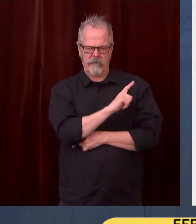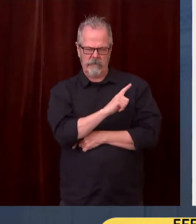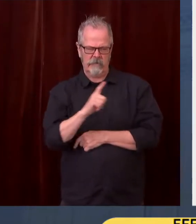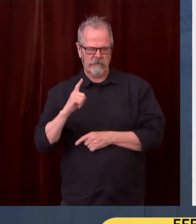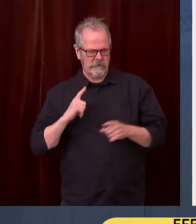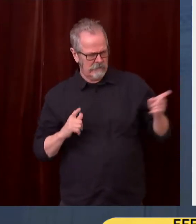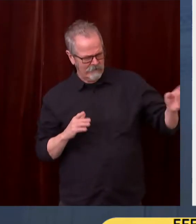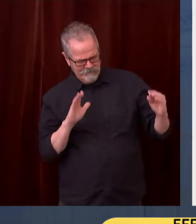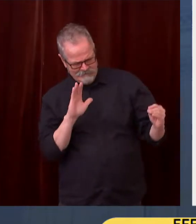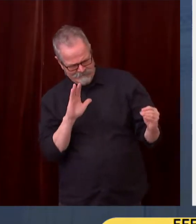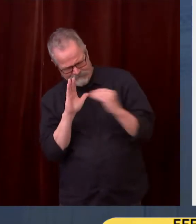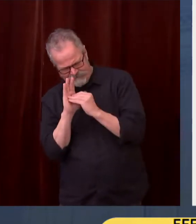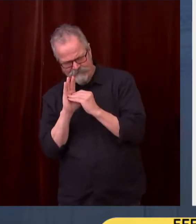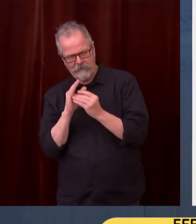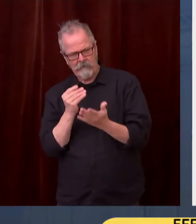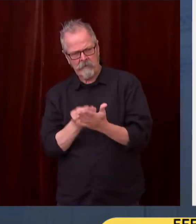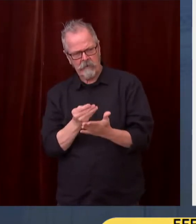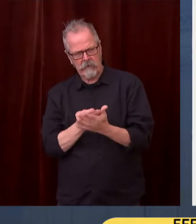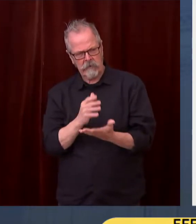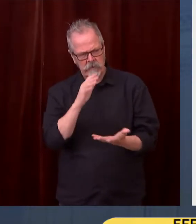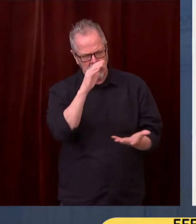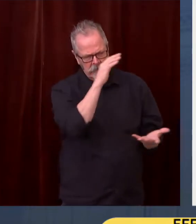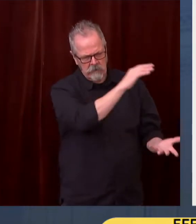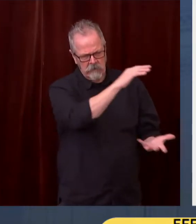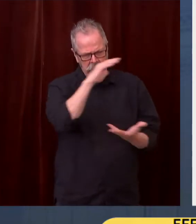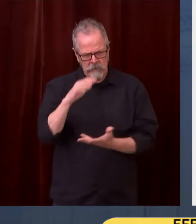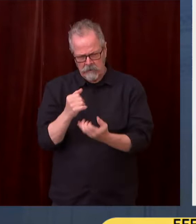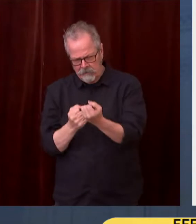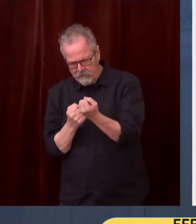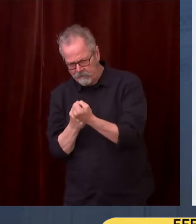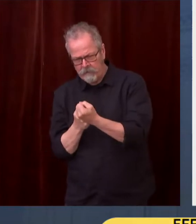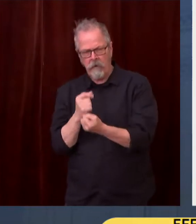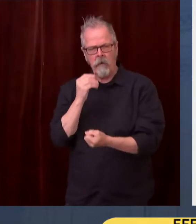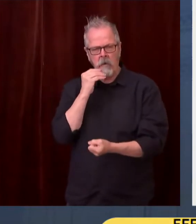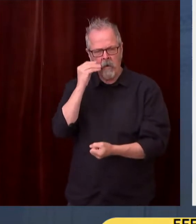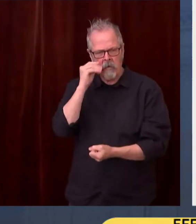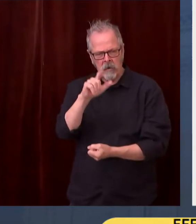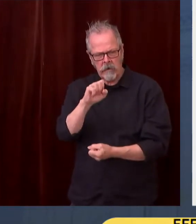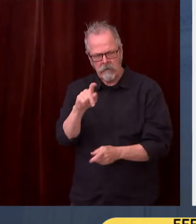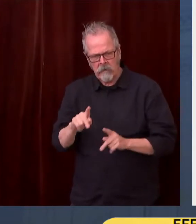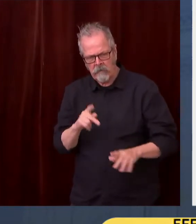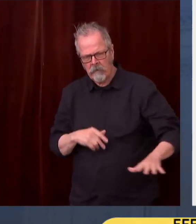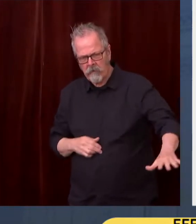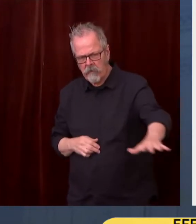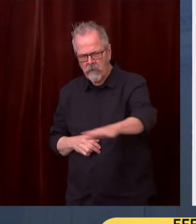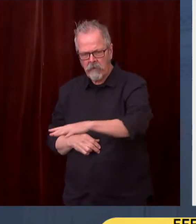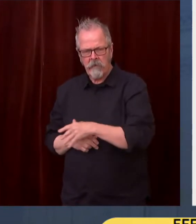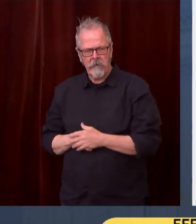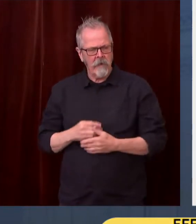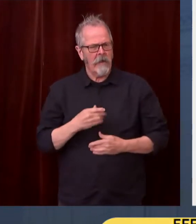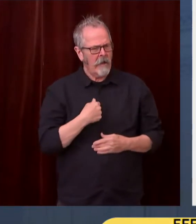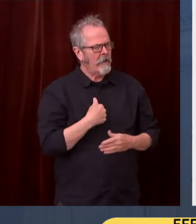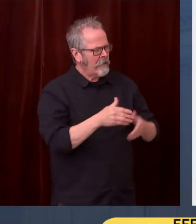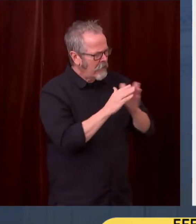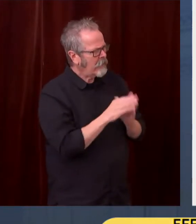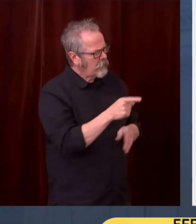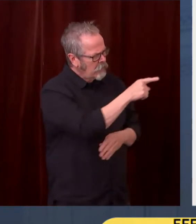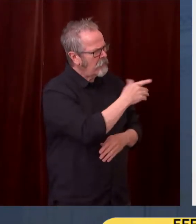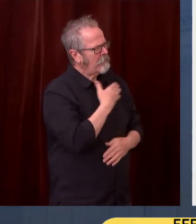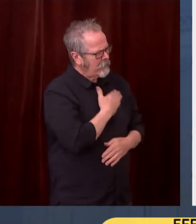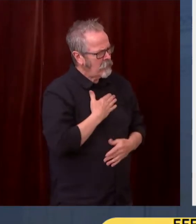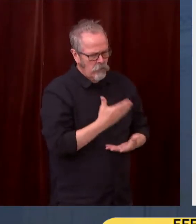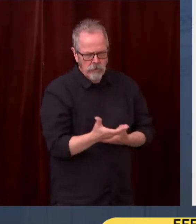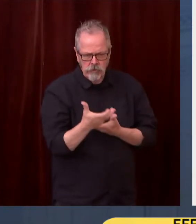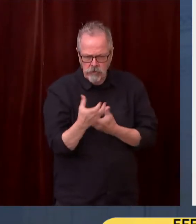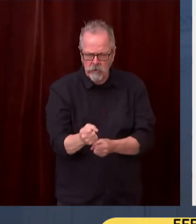We are also asking that the legislator trust mayors and county commissioners to know how to creatively use the